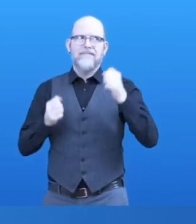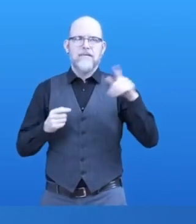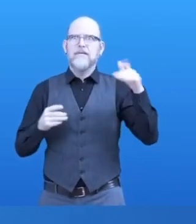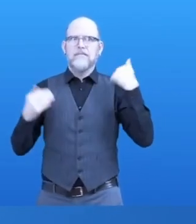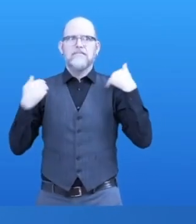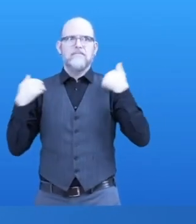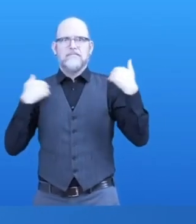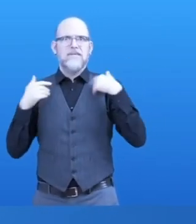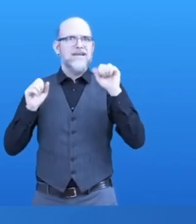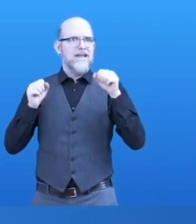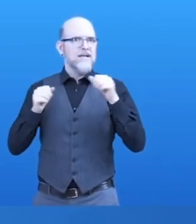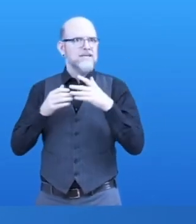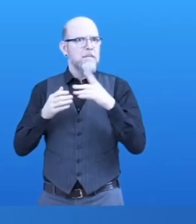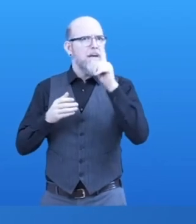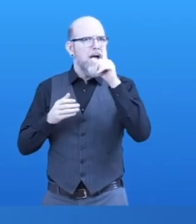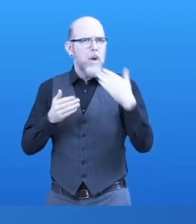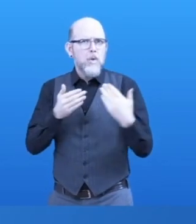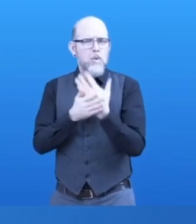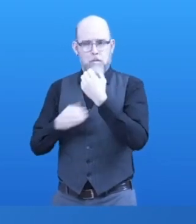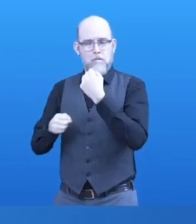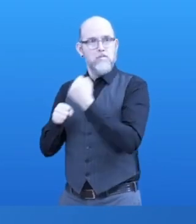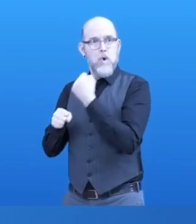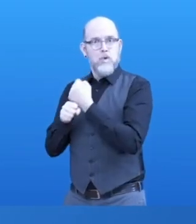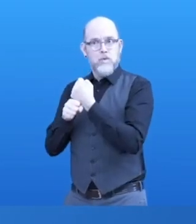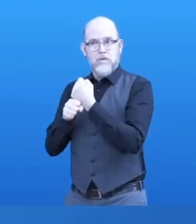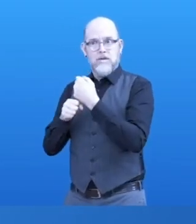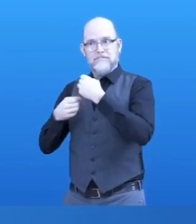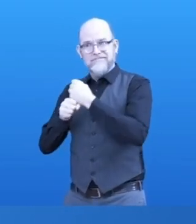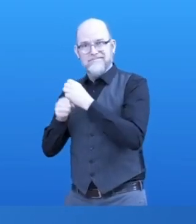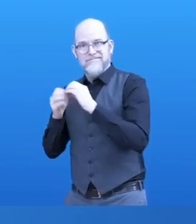markets is a little bit more complex than many people think.